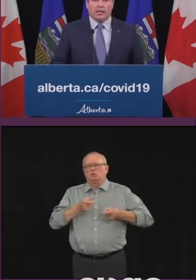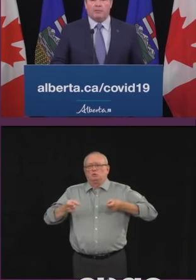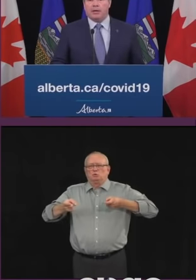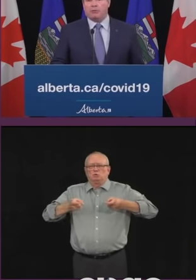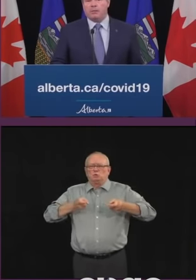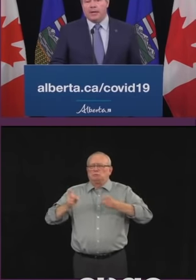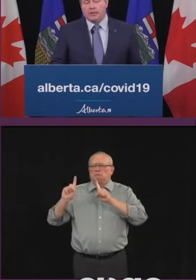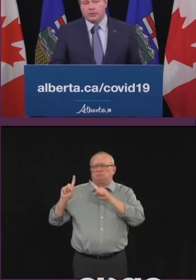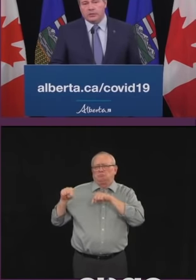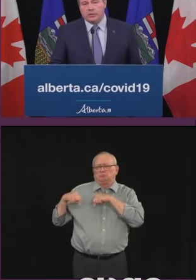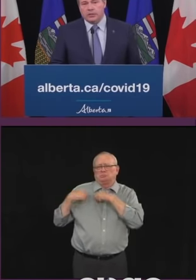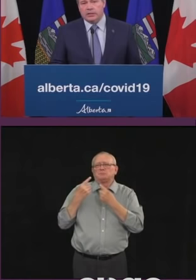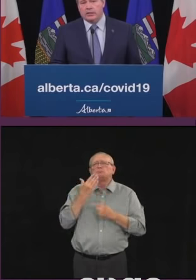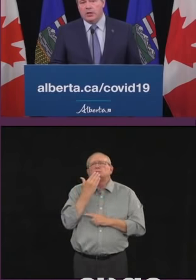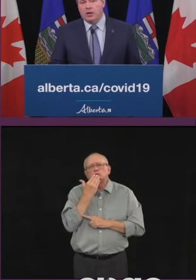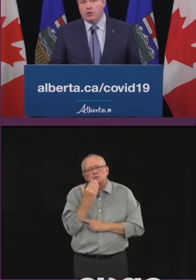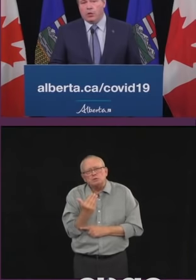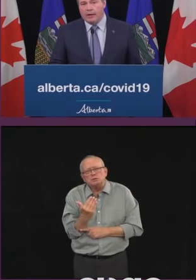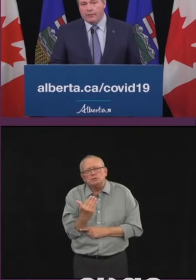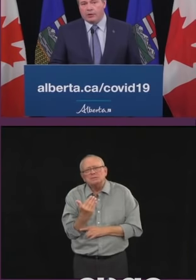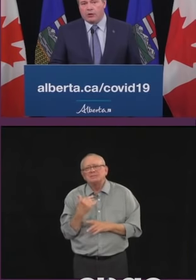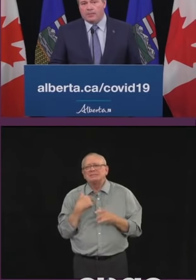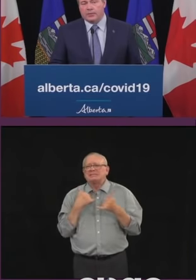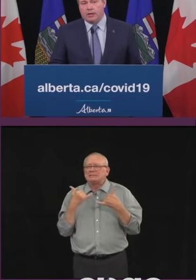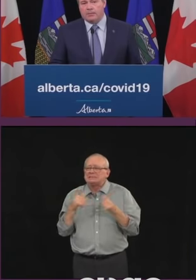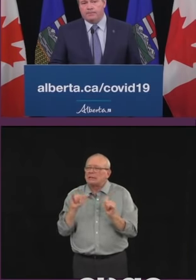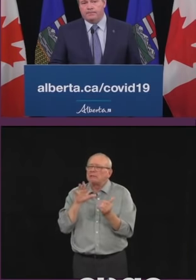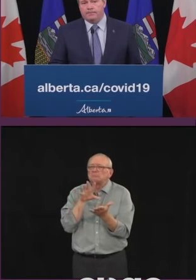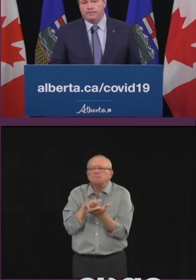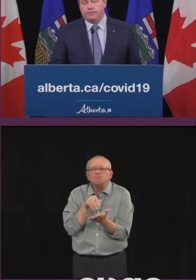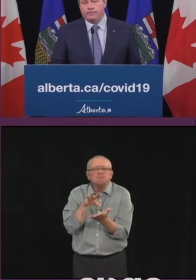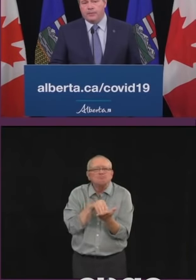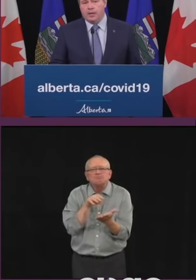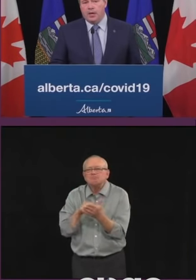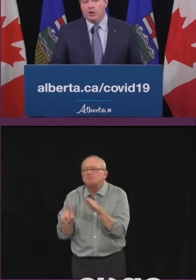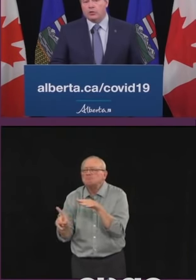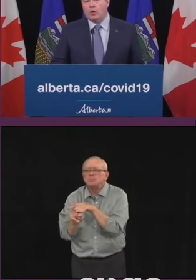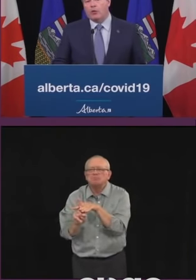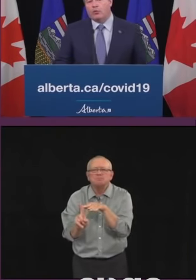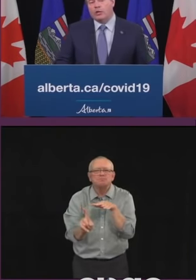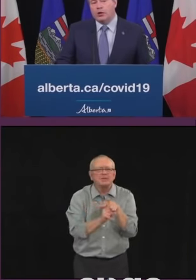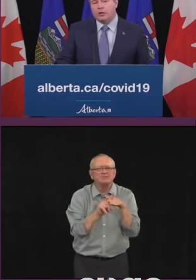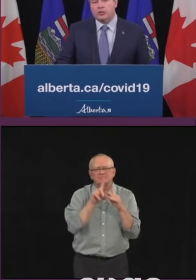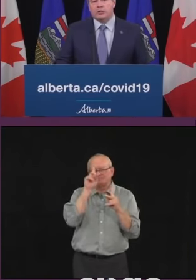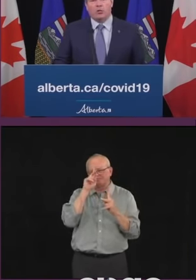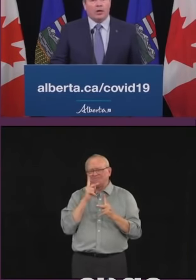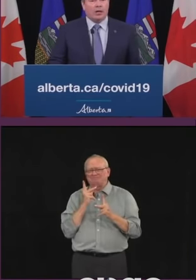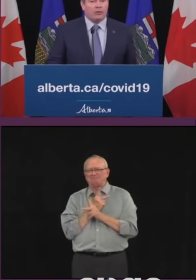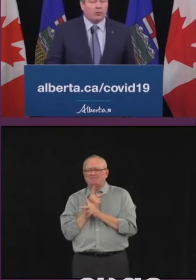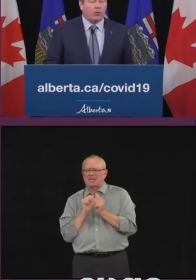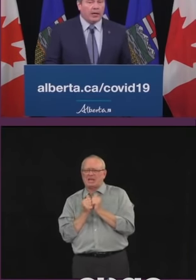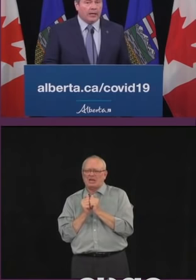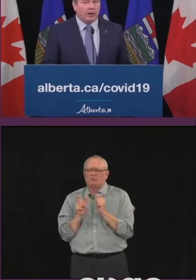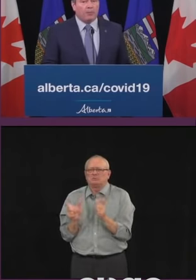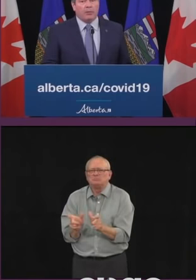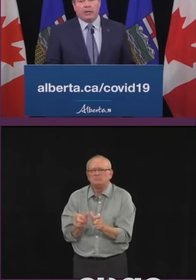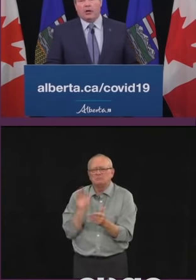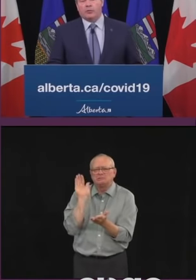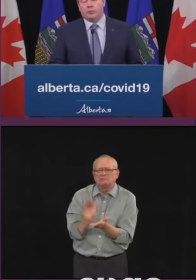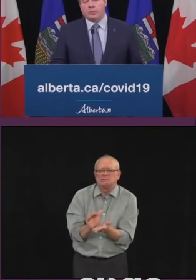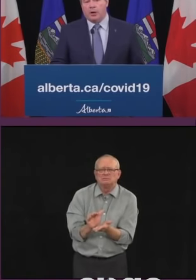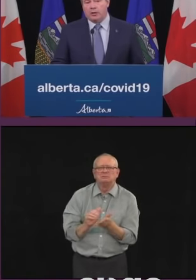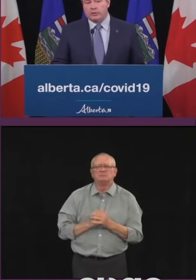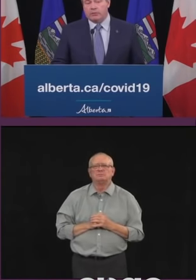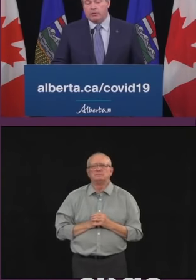learning and getting better at managing this disease wherever it crops up. So while relaunch is well underway, our